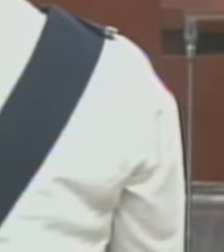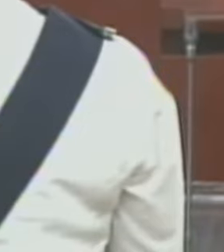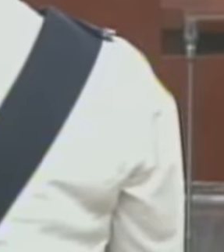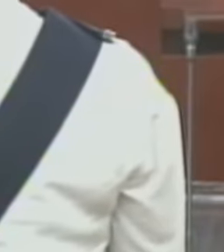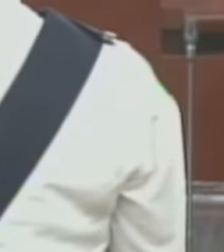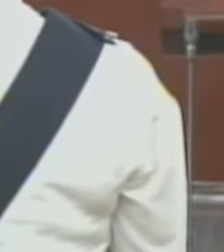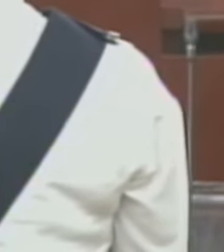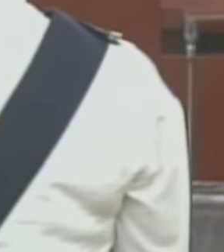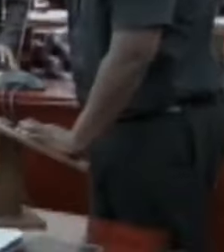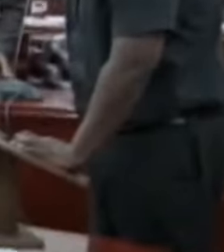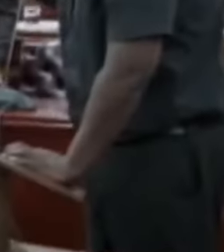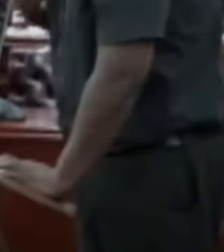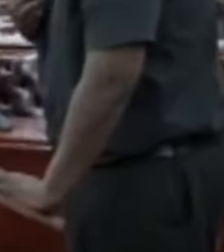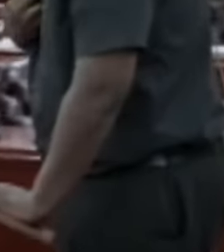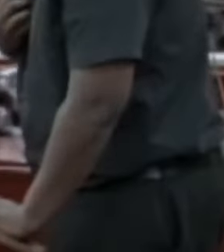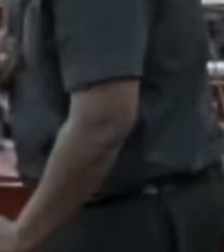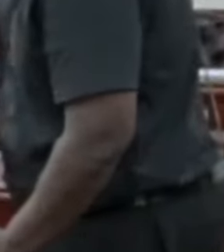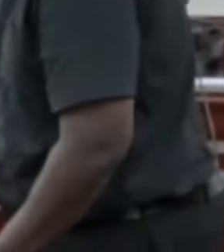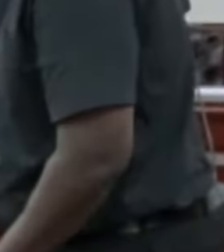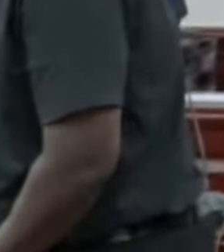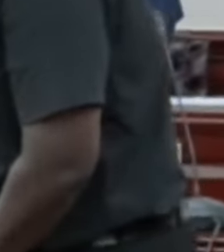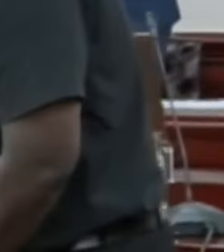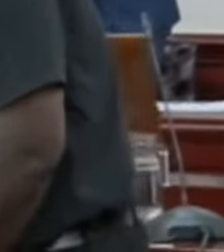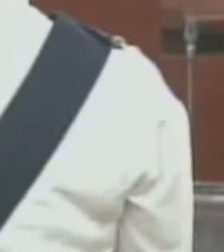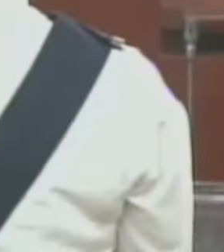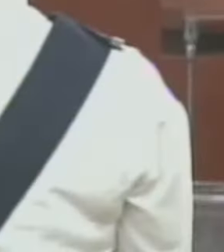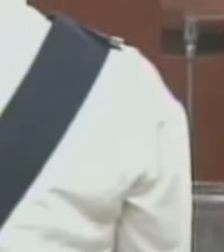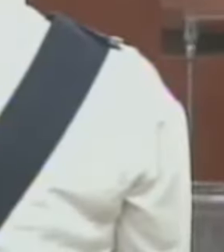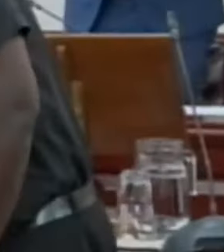In the name of the Father, the Son, and the Holy Spirit. Amen.